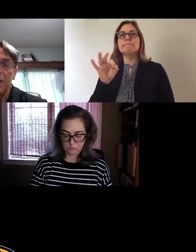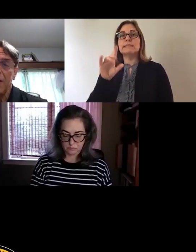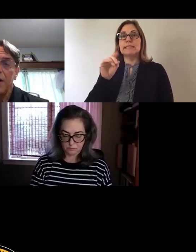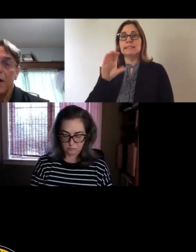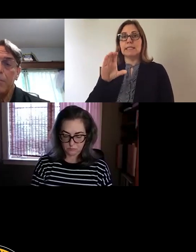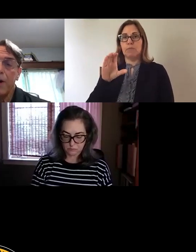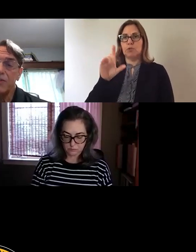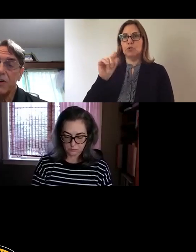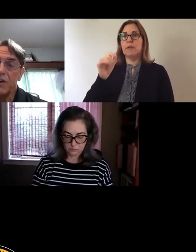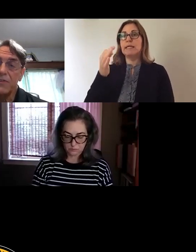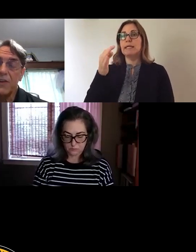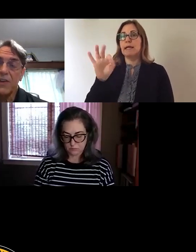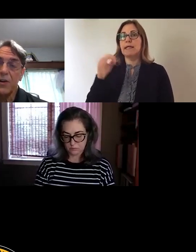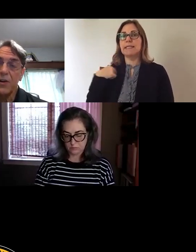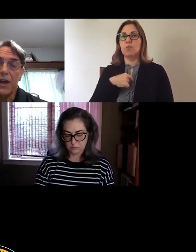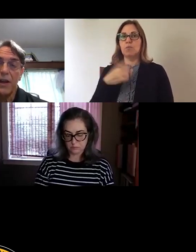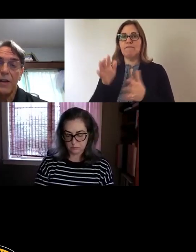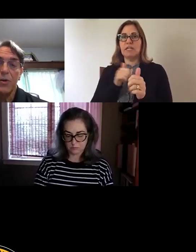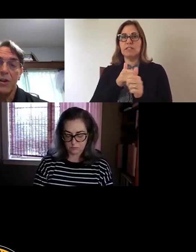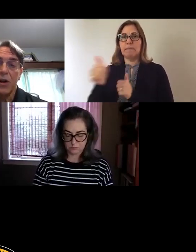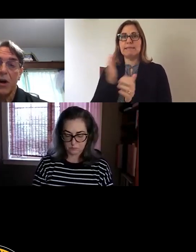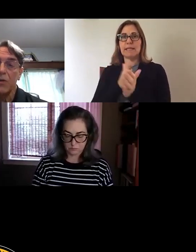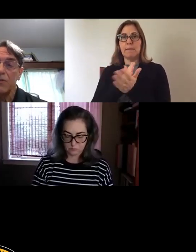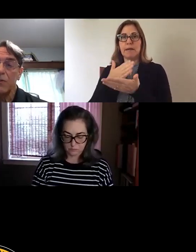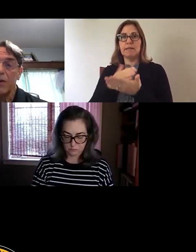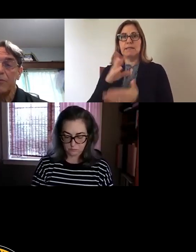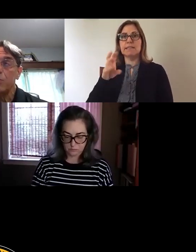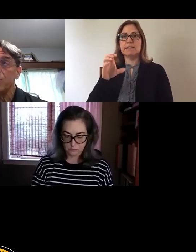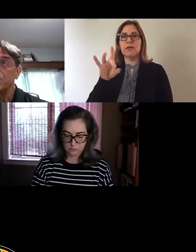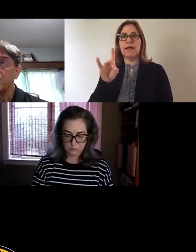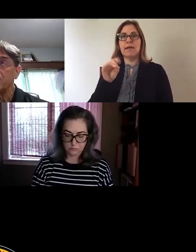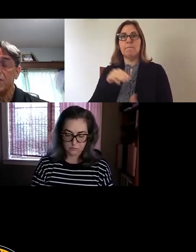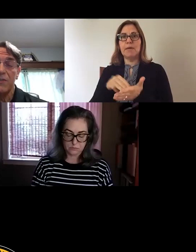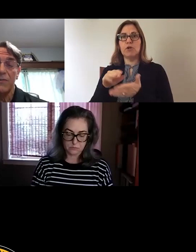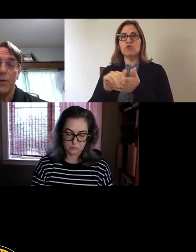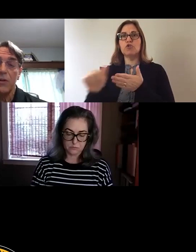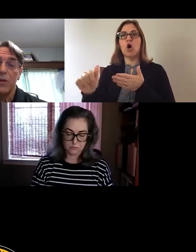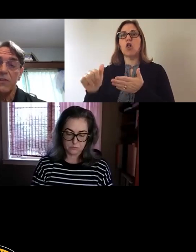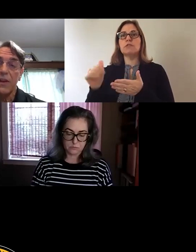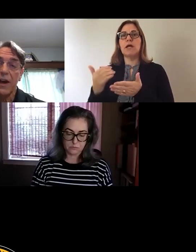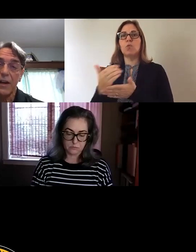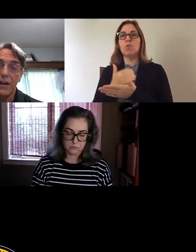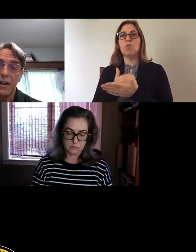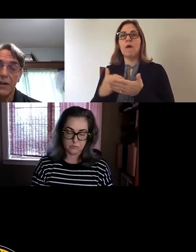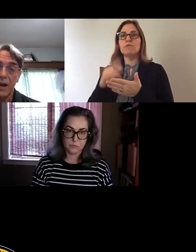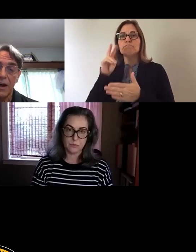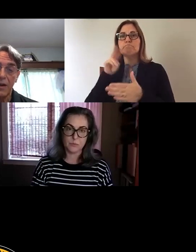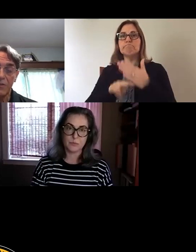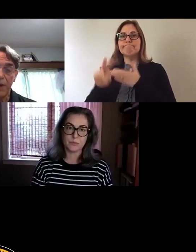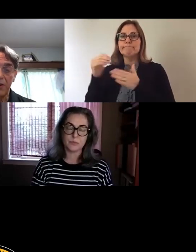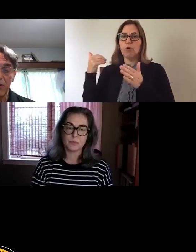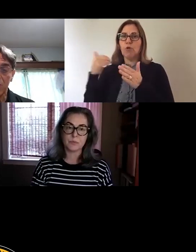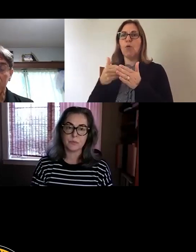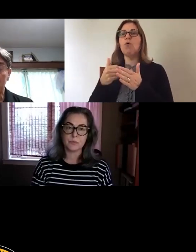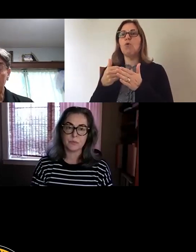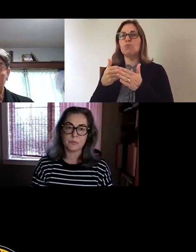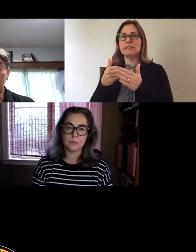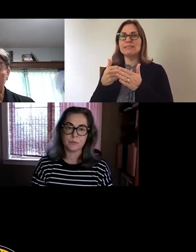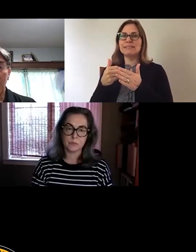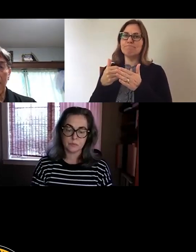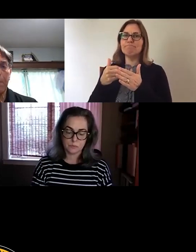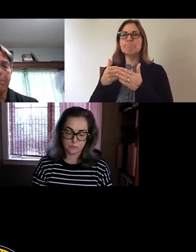a budget of $608 million in revenue projections and very close to that in expenditures.